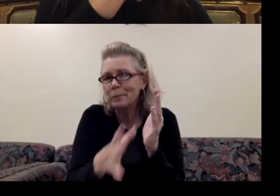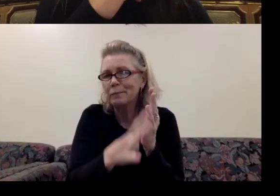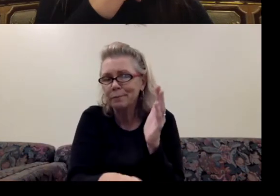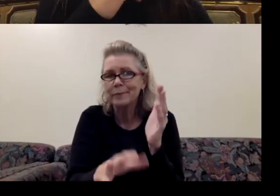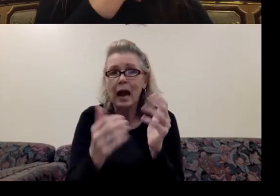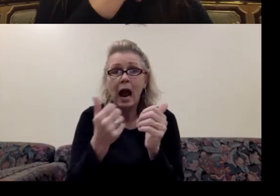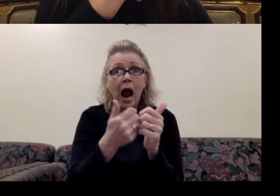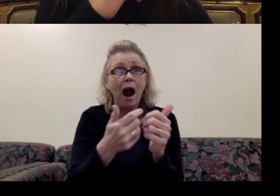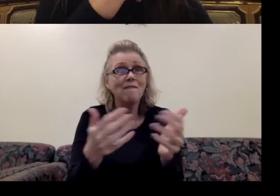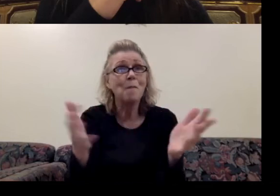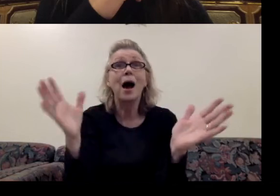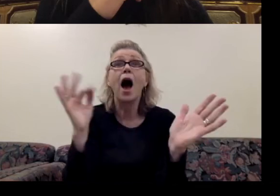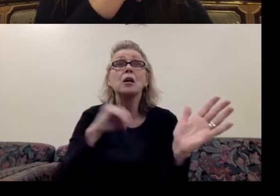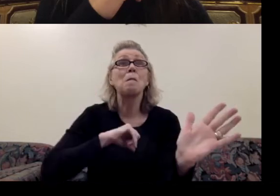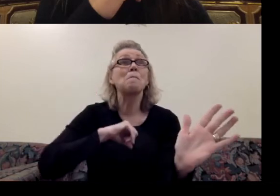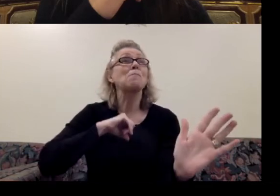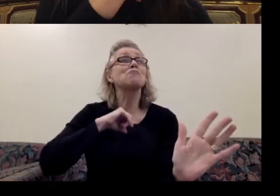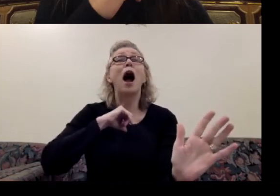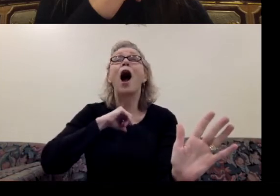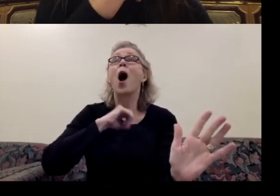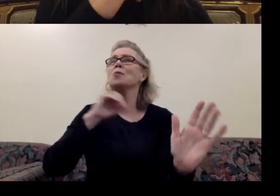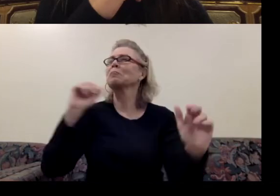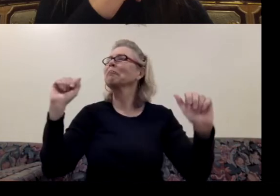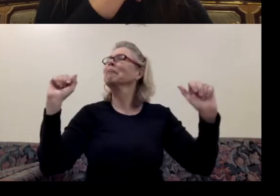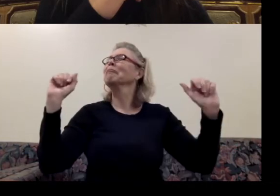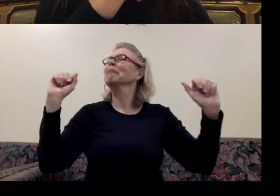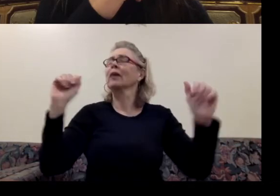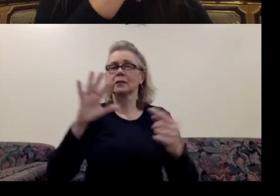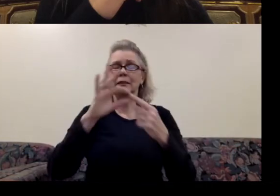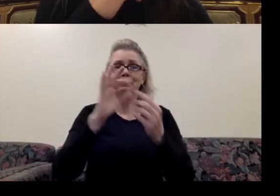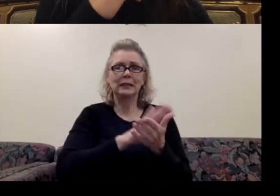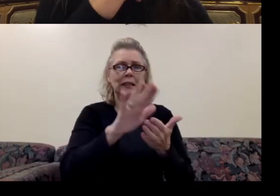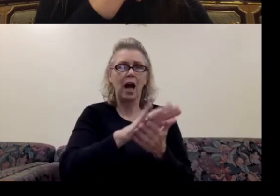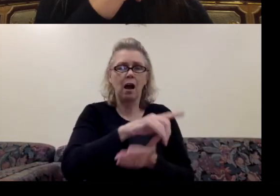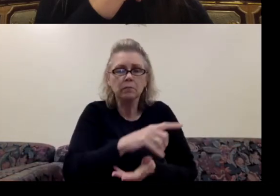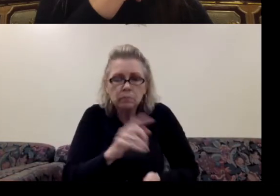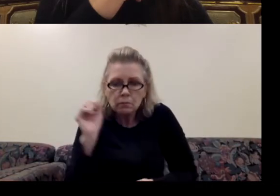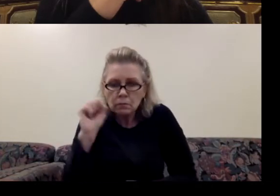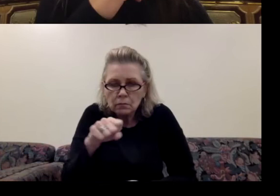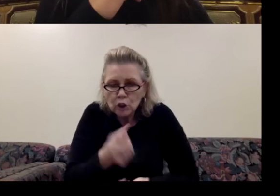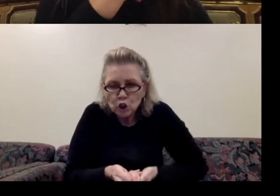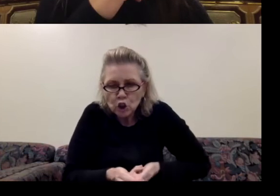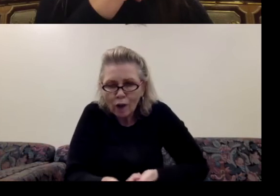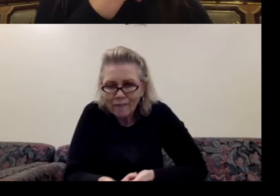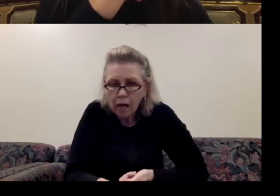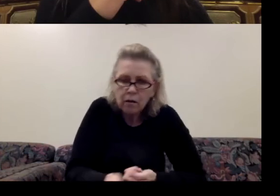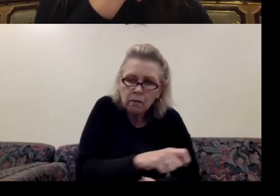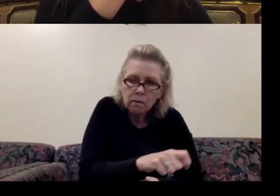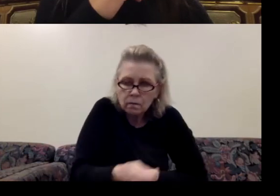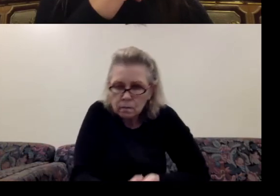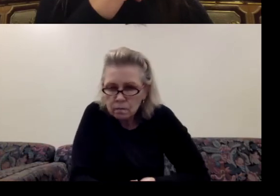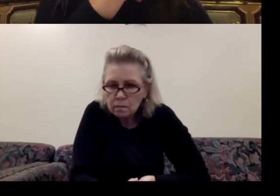and proud. And then the sanitation workers bent over shoveling the horse droppings to the side,